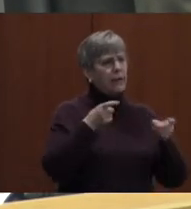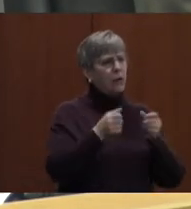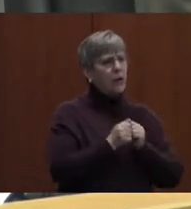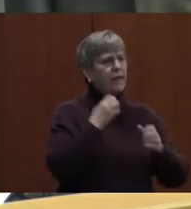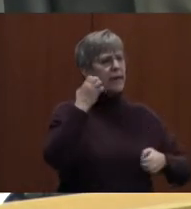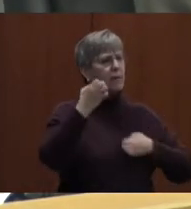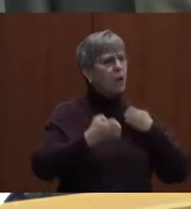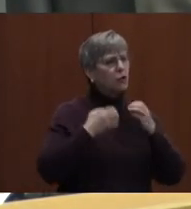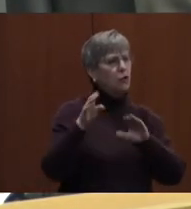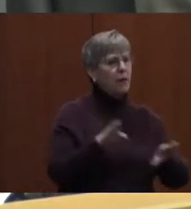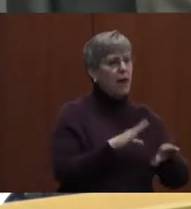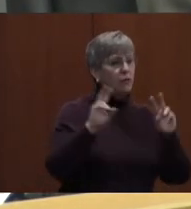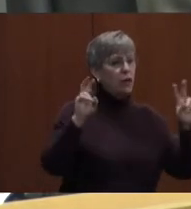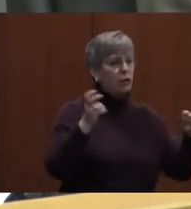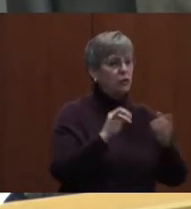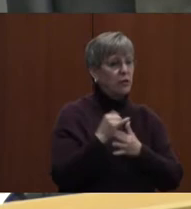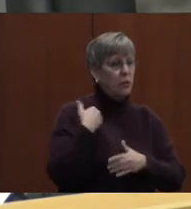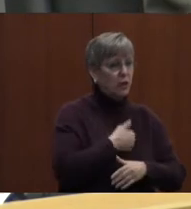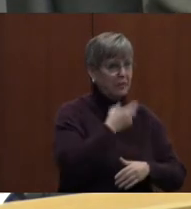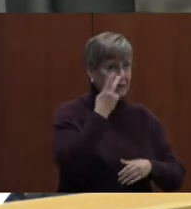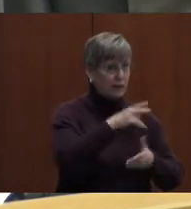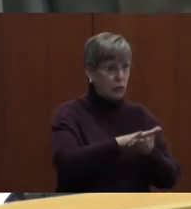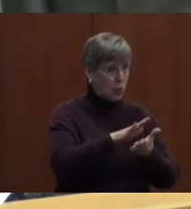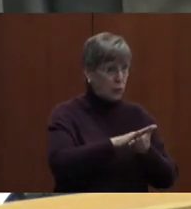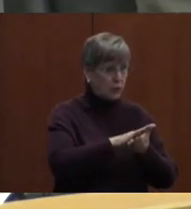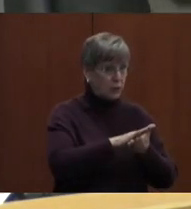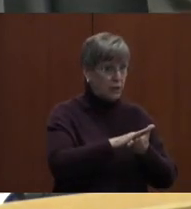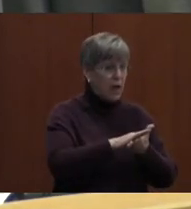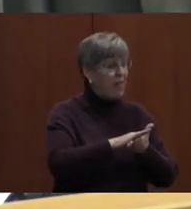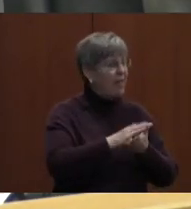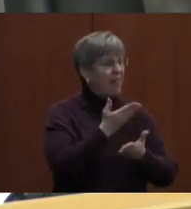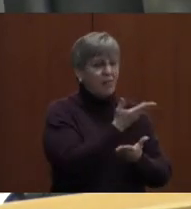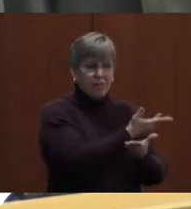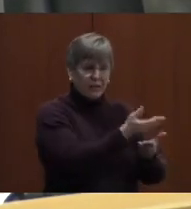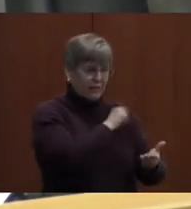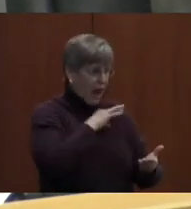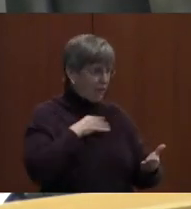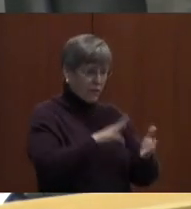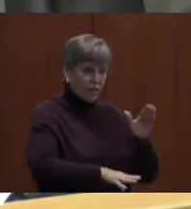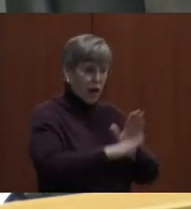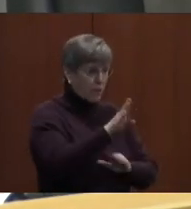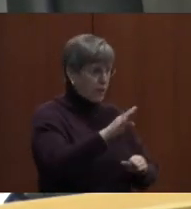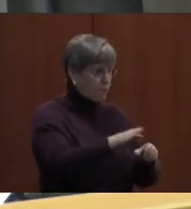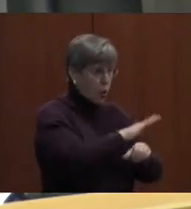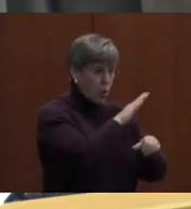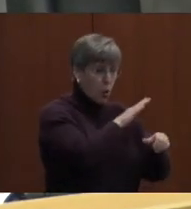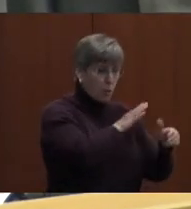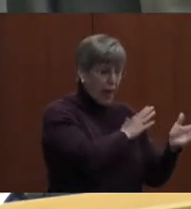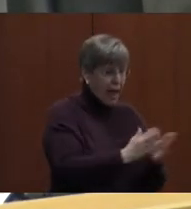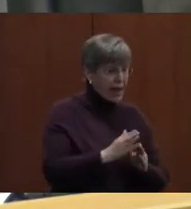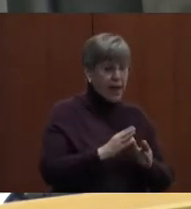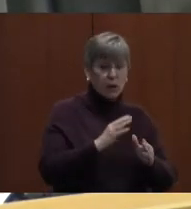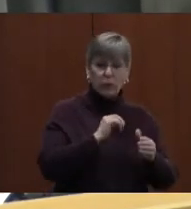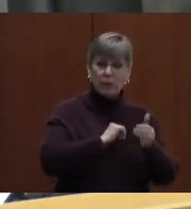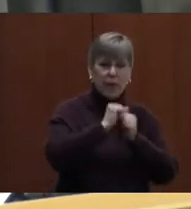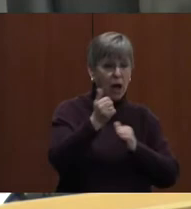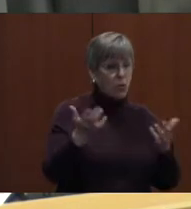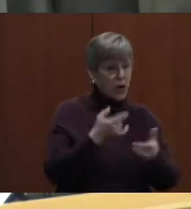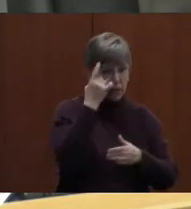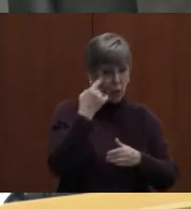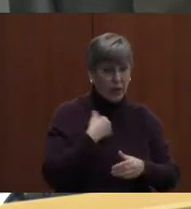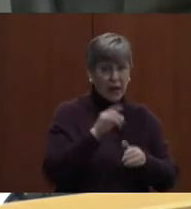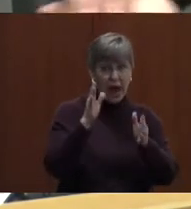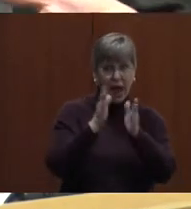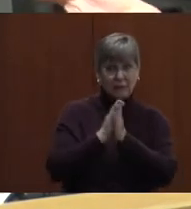emotional behavioral issues that we're seeing? They developed a full plan. I mean, it just got beyond what I thought I could ask the